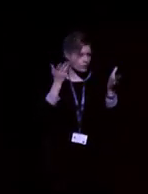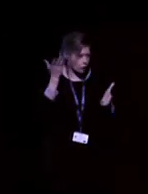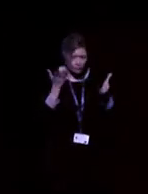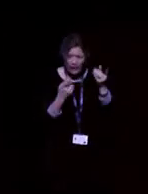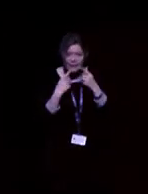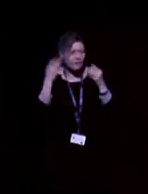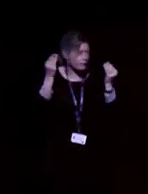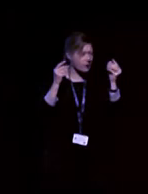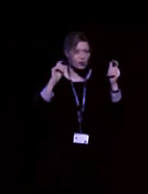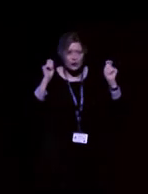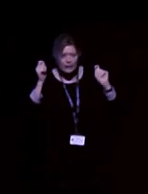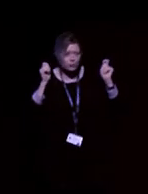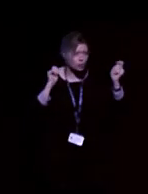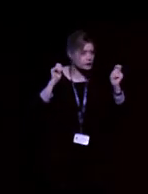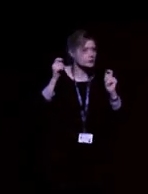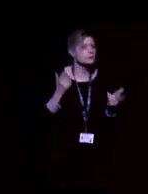in from each ear.